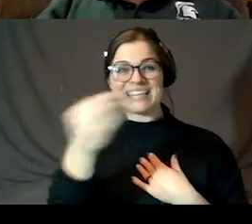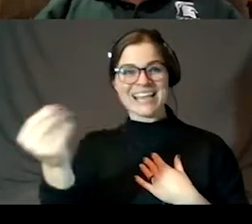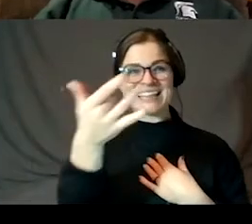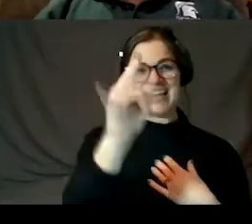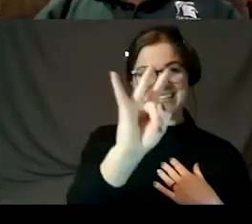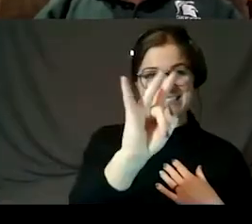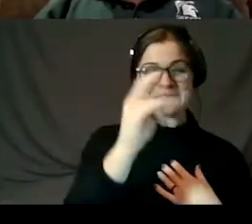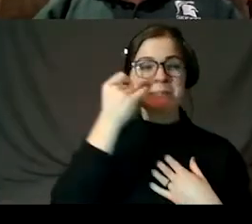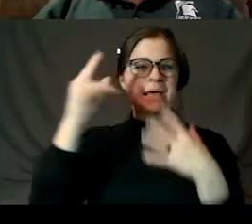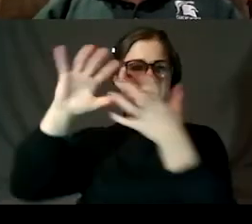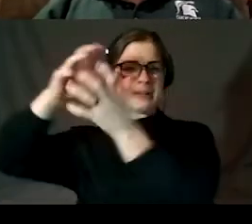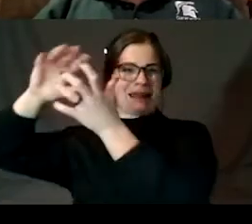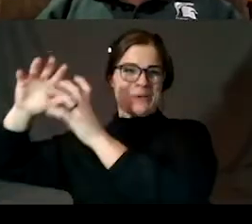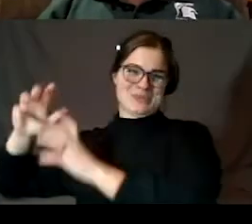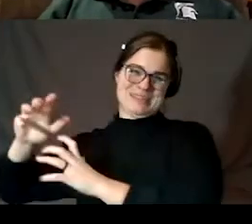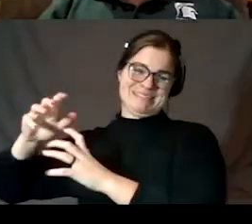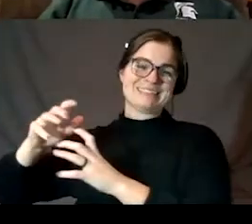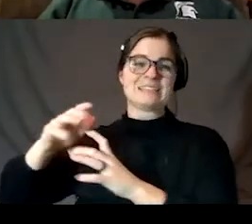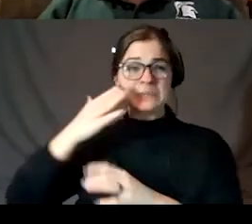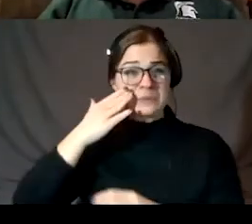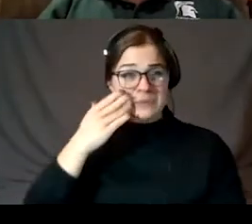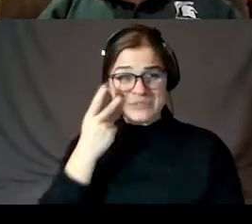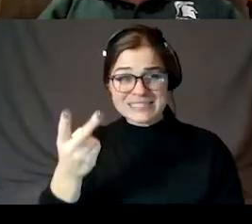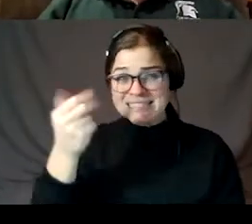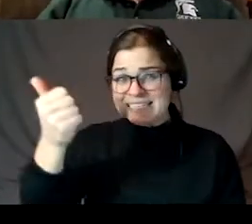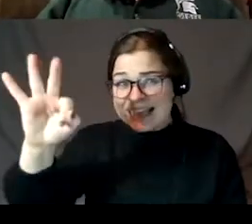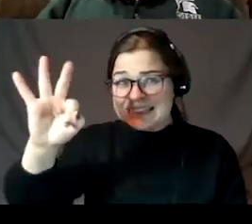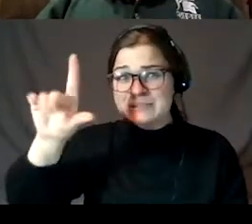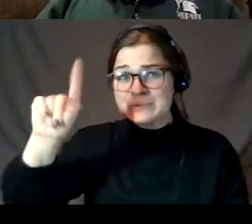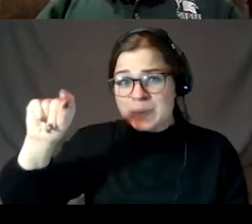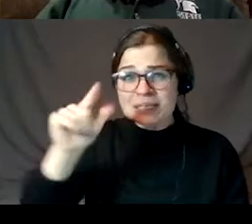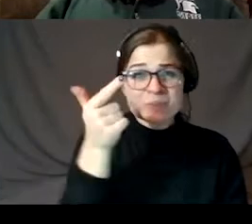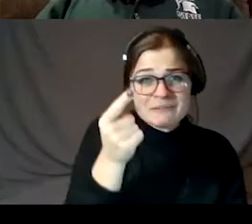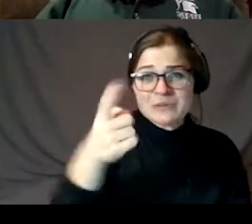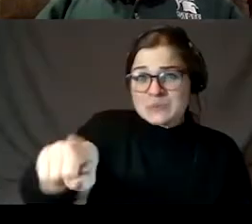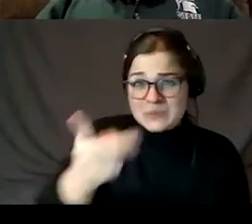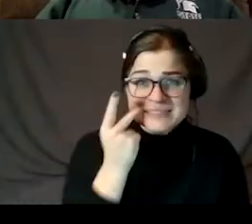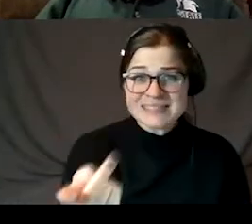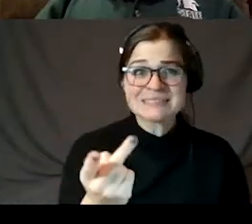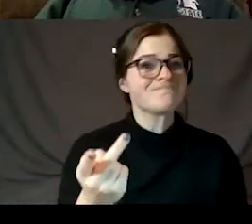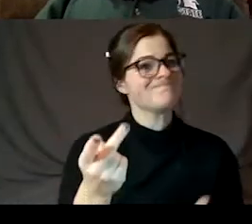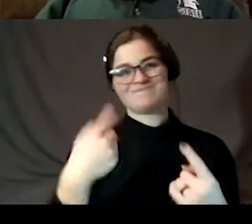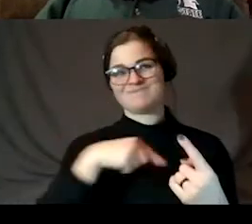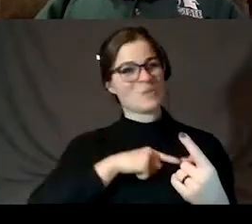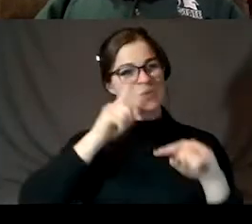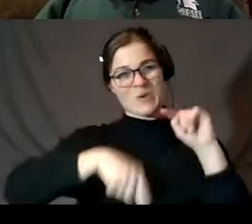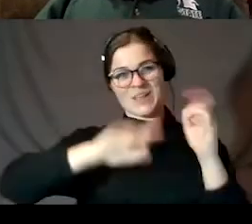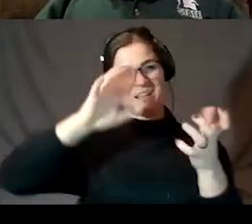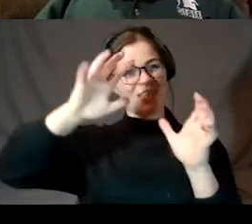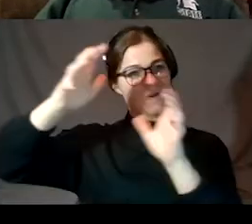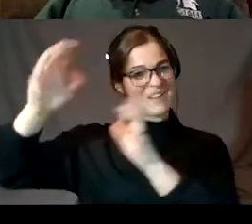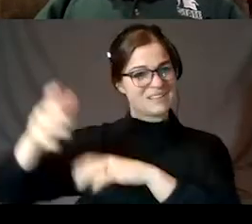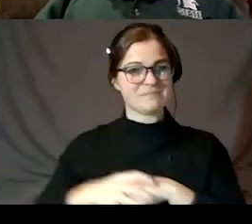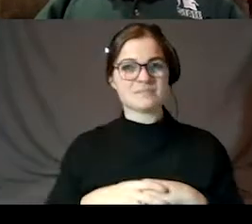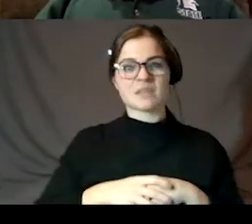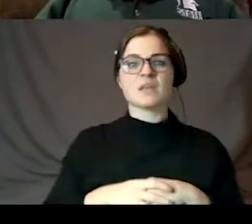don't know if anyone had a better view of it, like on the 19th or 20th or 21st, but we did not. The Geminid